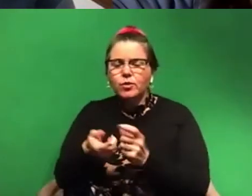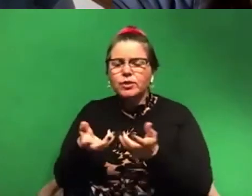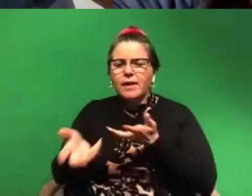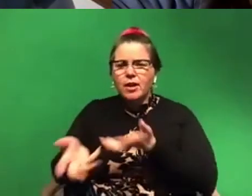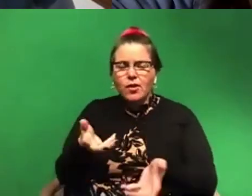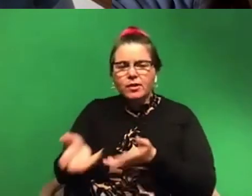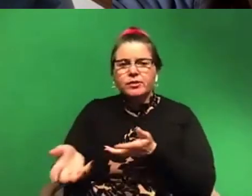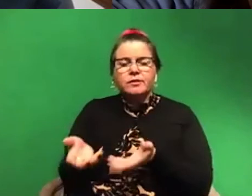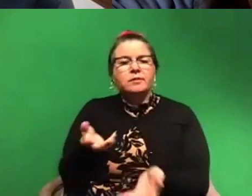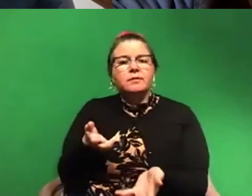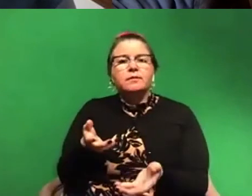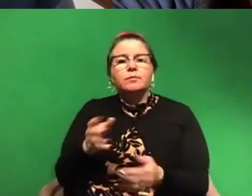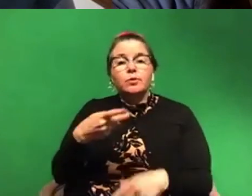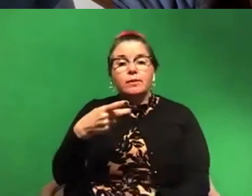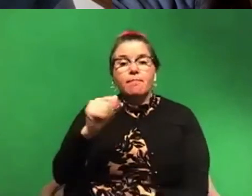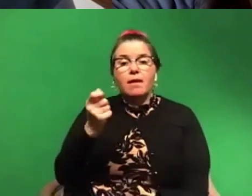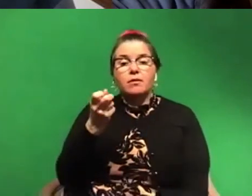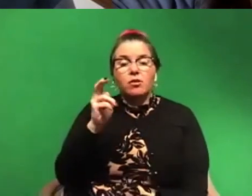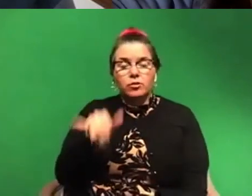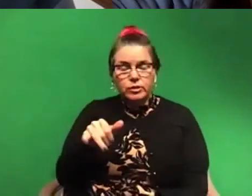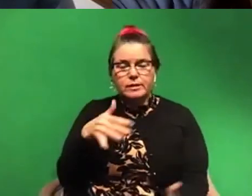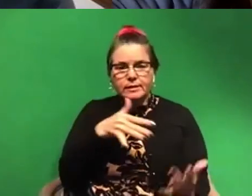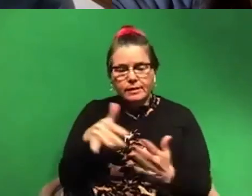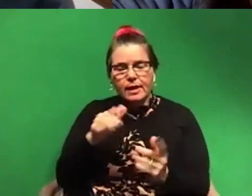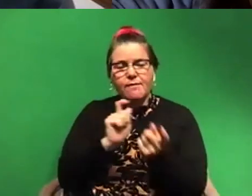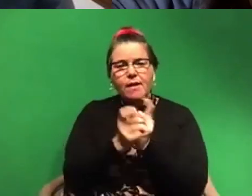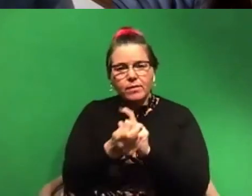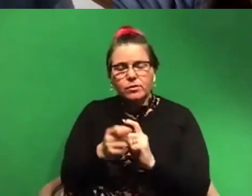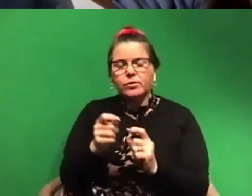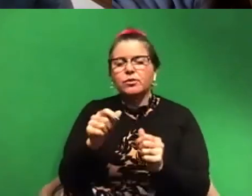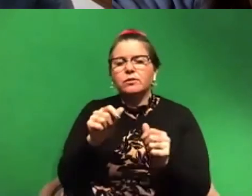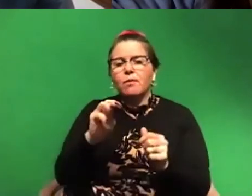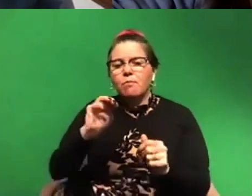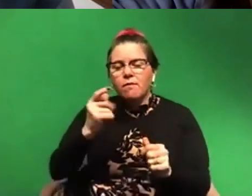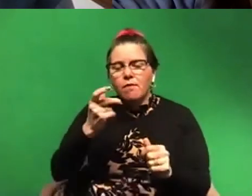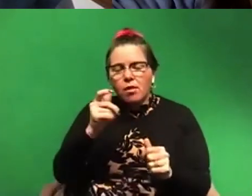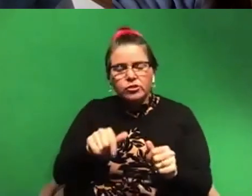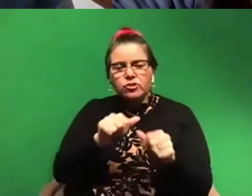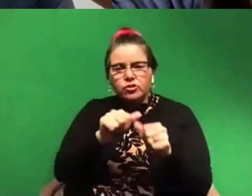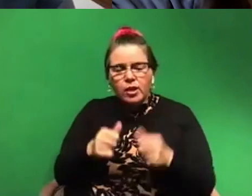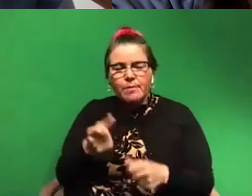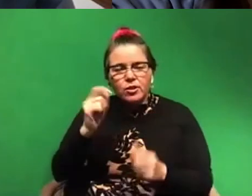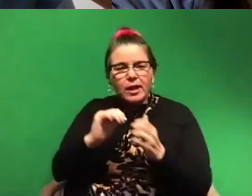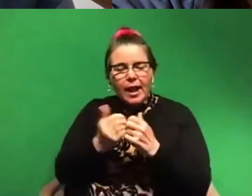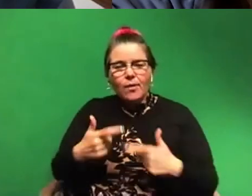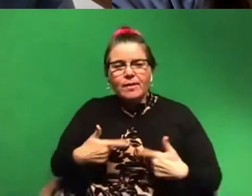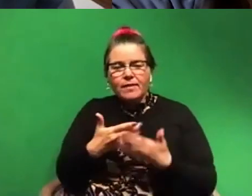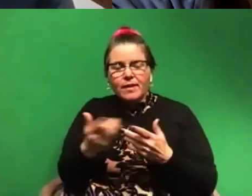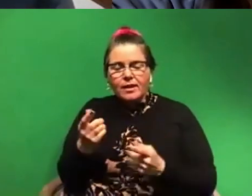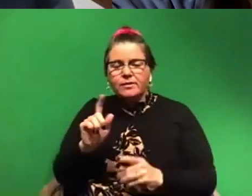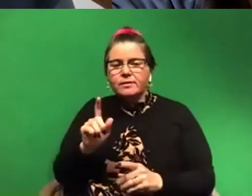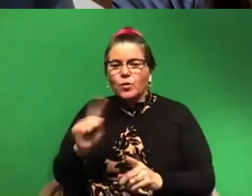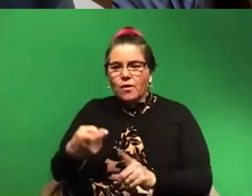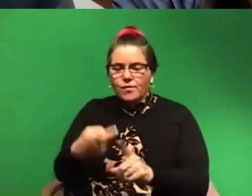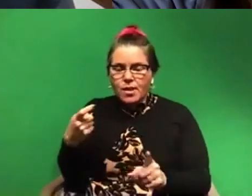paleontology in the study of evolution and morphology and understanding how organisms are, where they come from, how we study them,